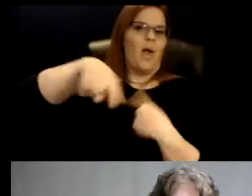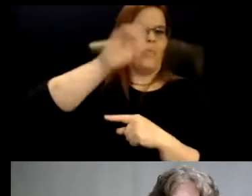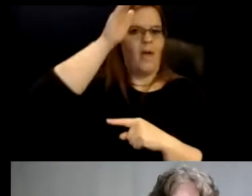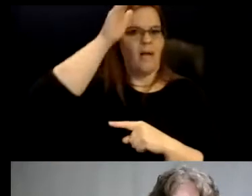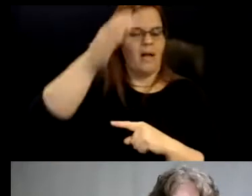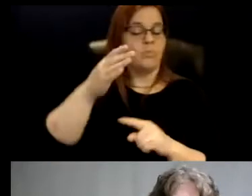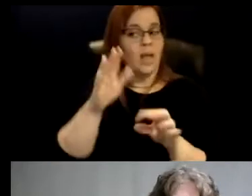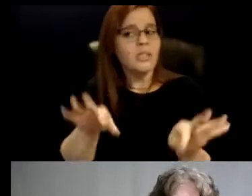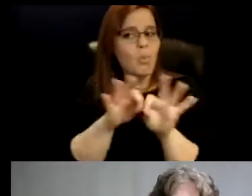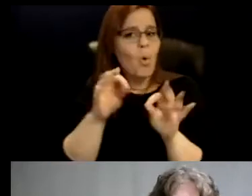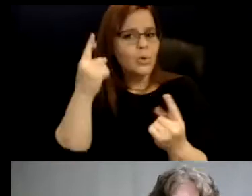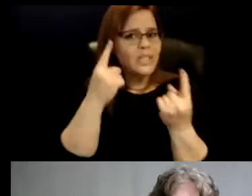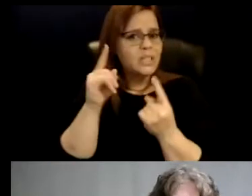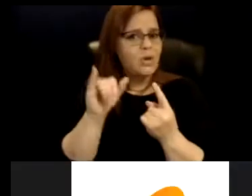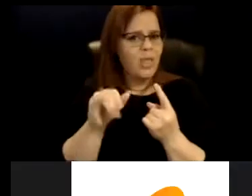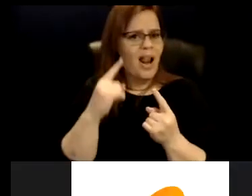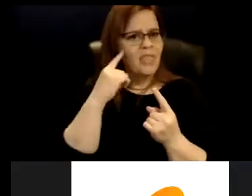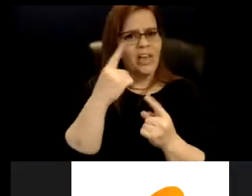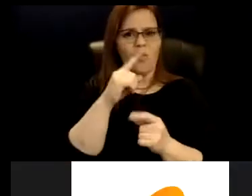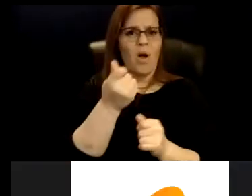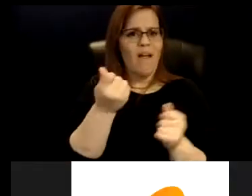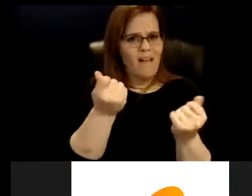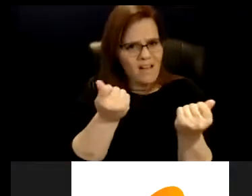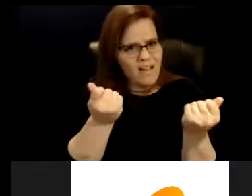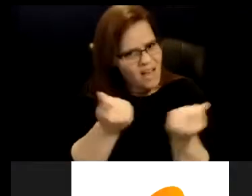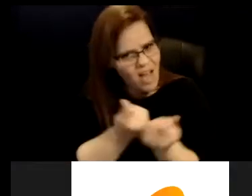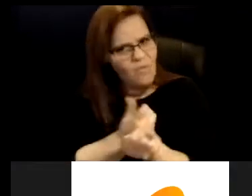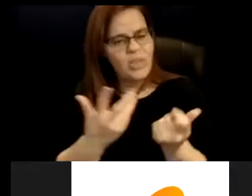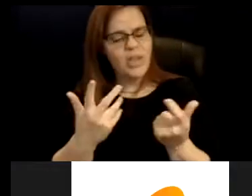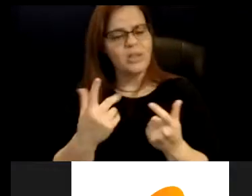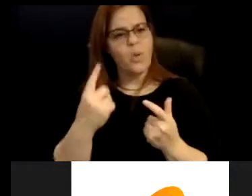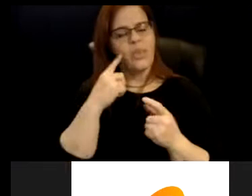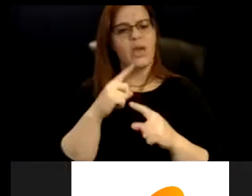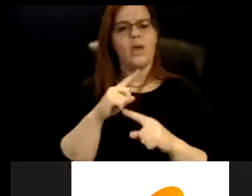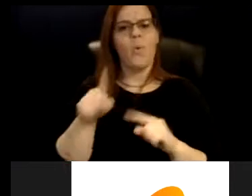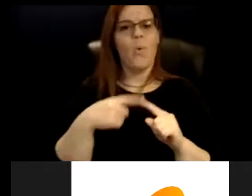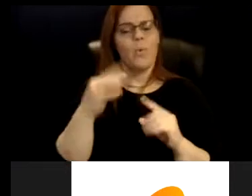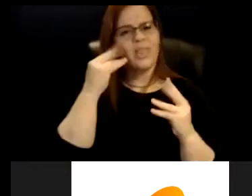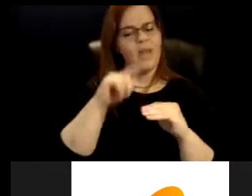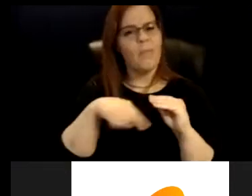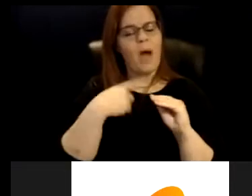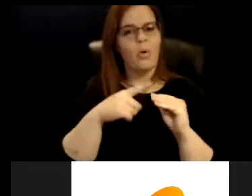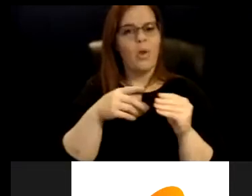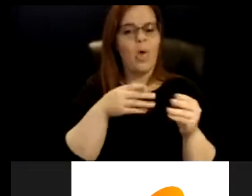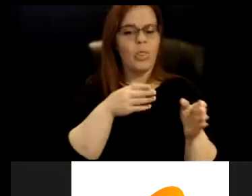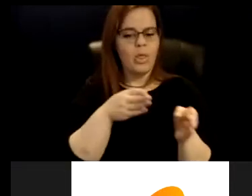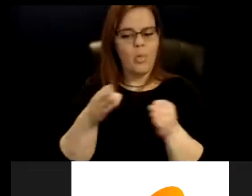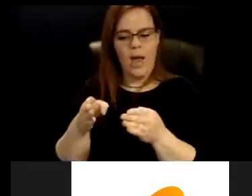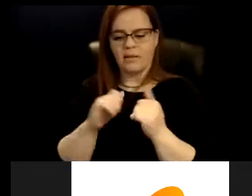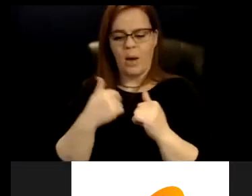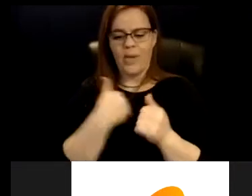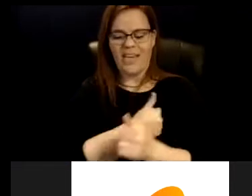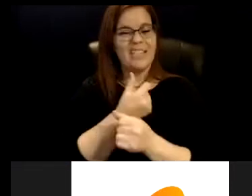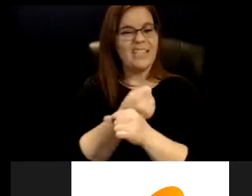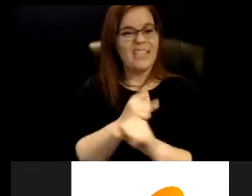um, I think for everything. And so that means that when we're thinking about the ways in which we can save the world, we need to also think about the